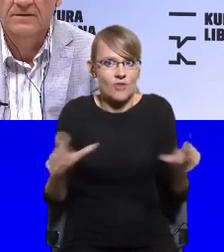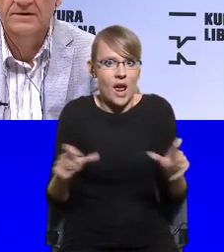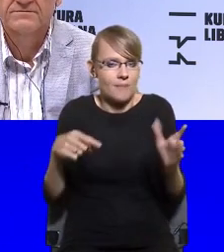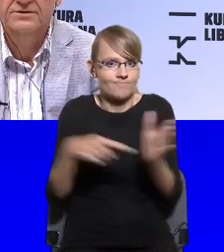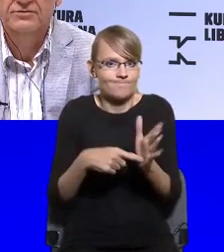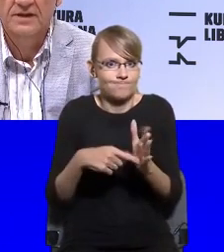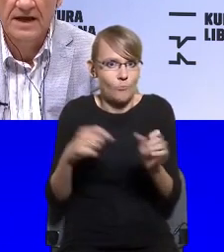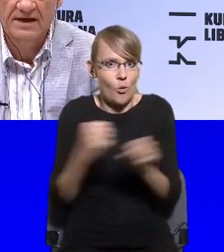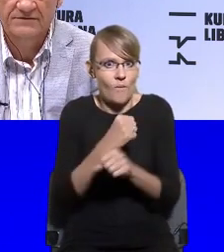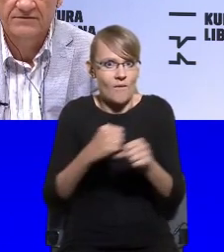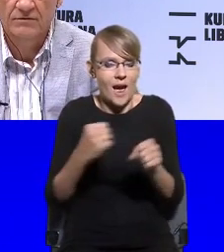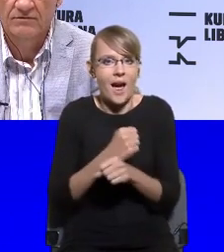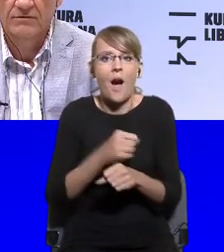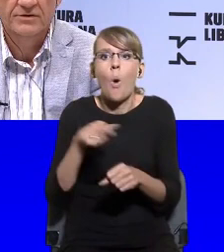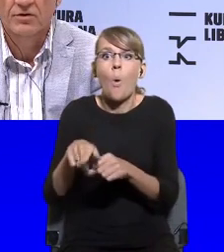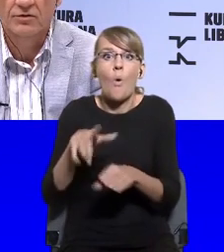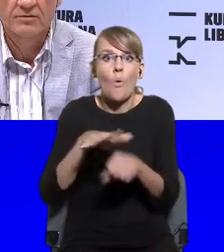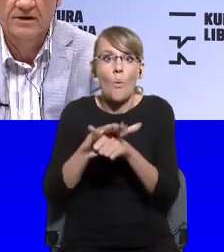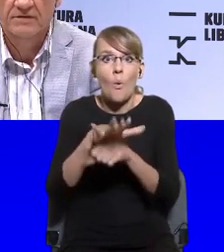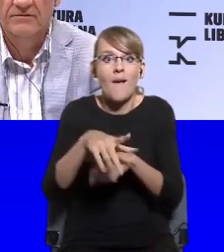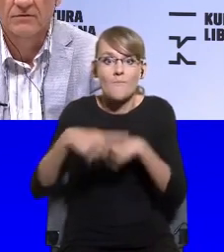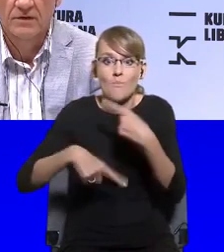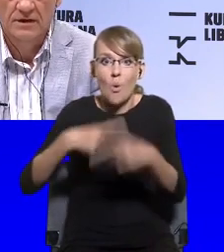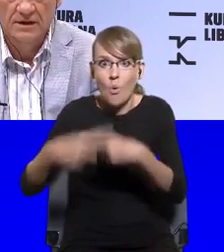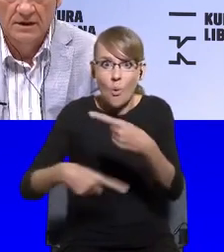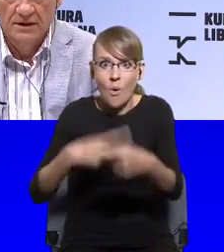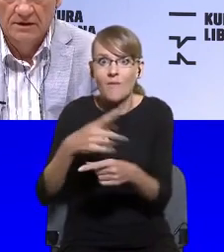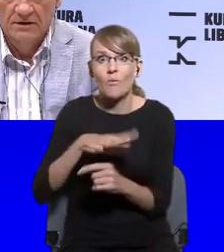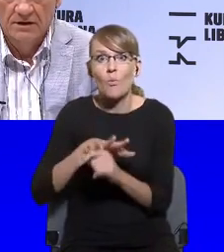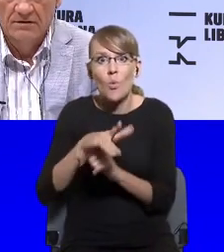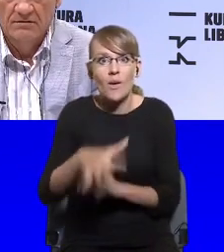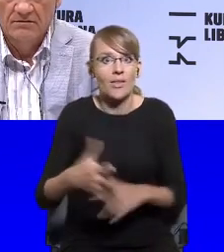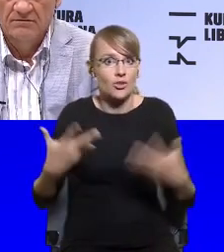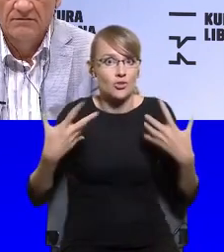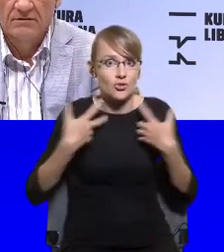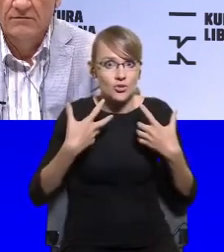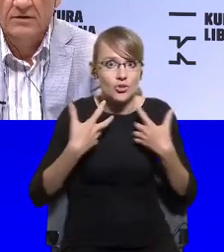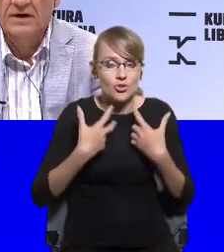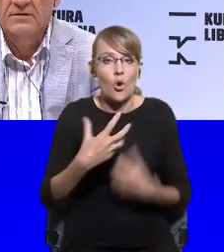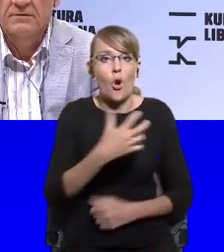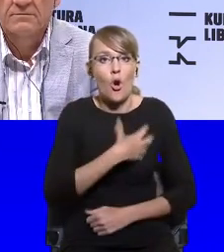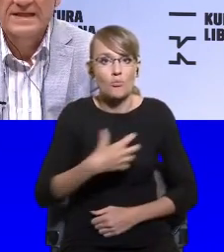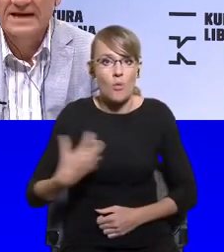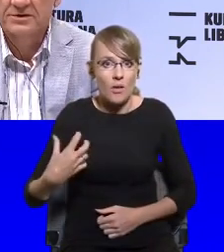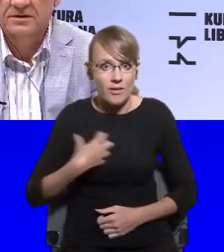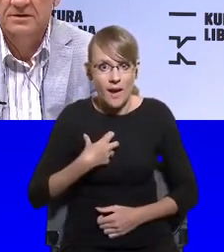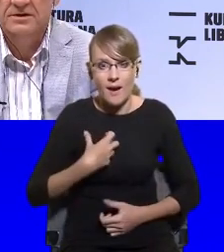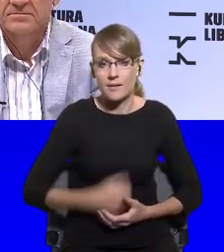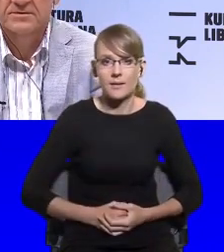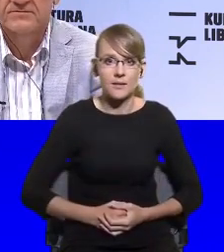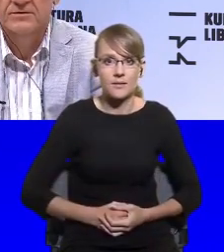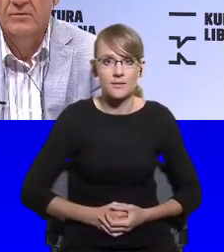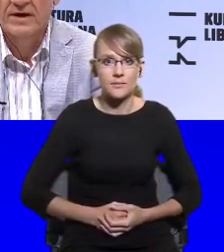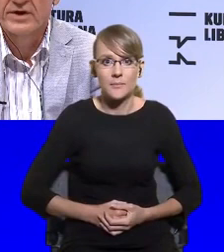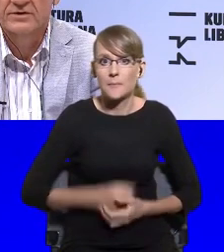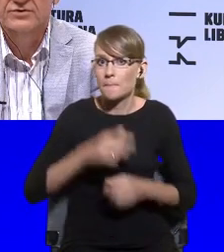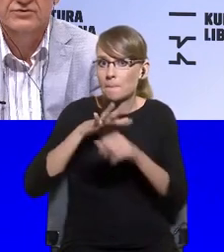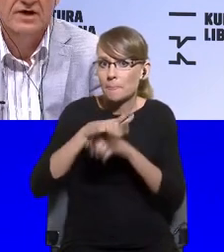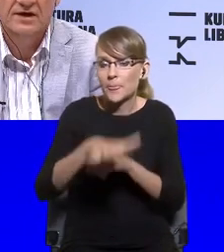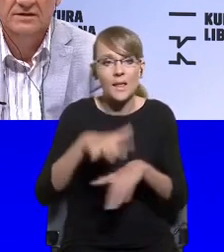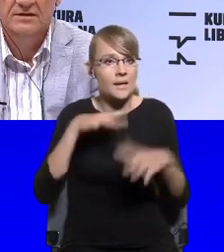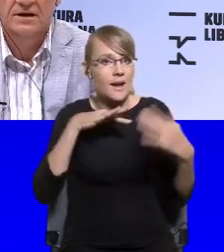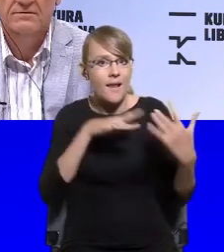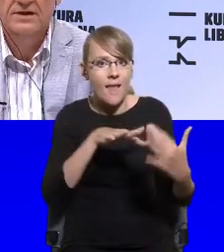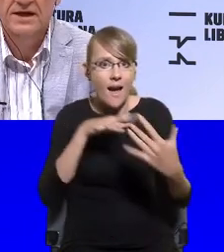for our individual lives, for economy, for our relationships, for the way we